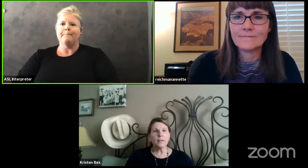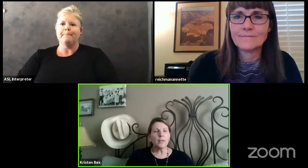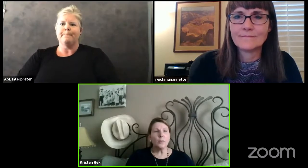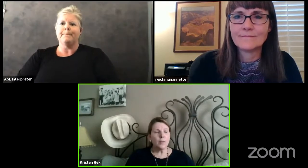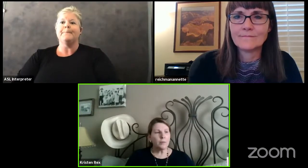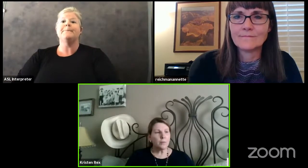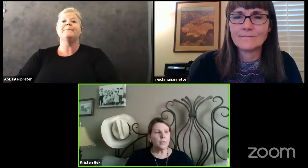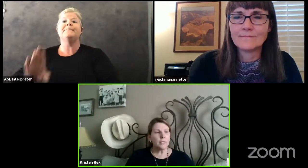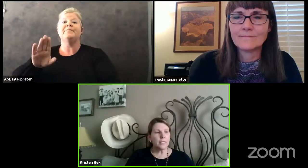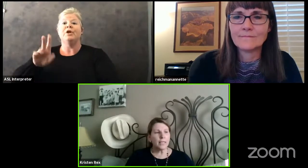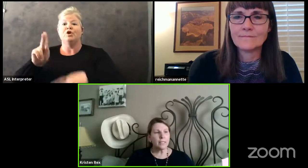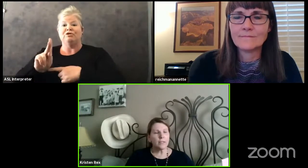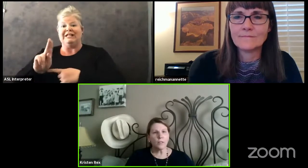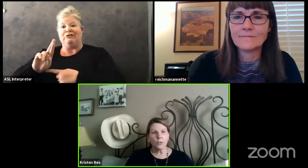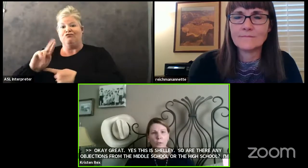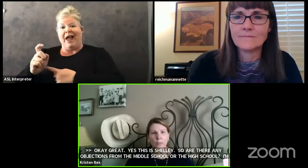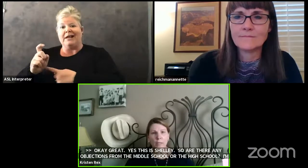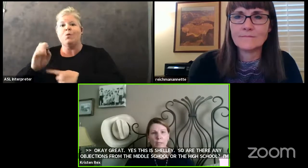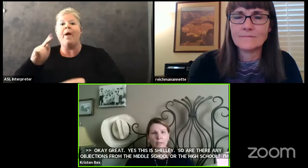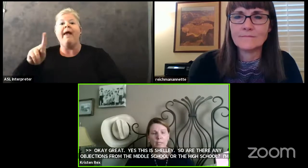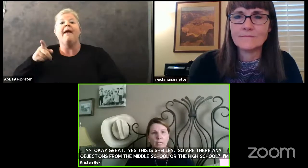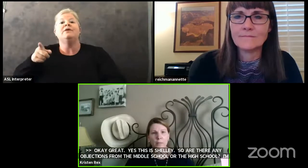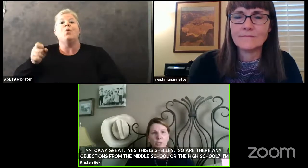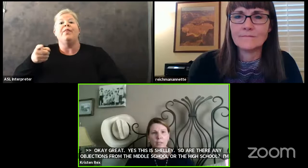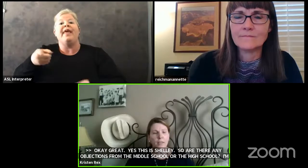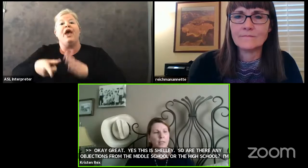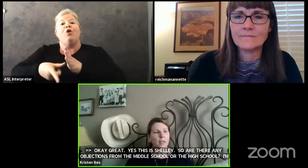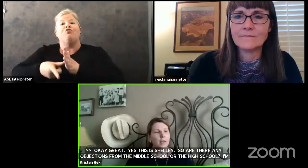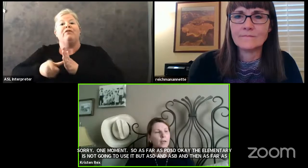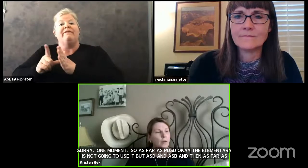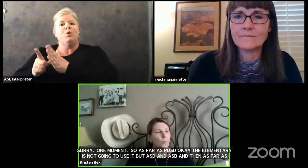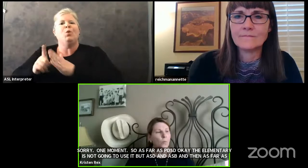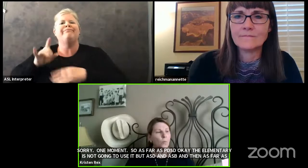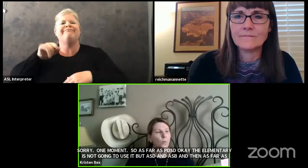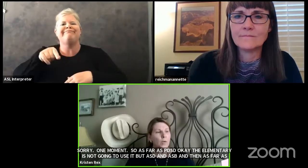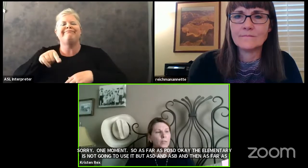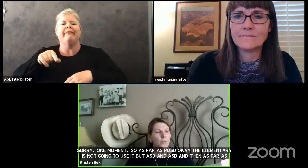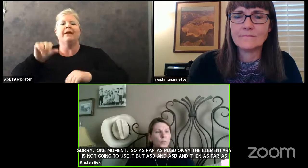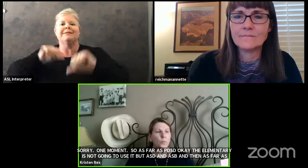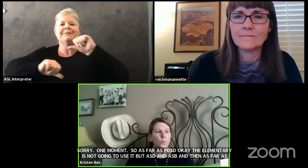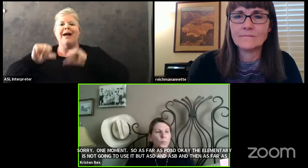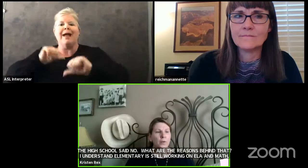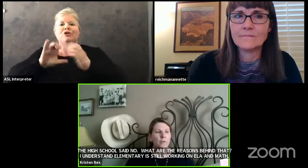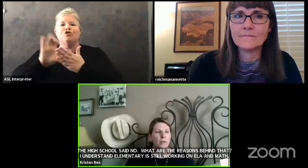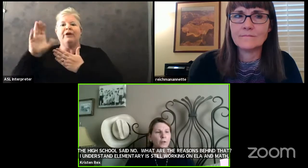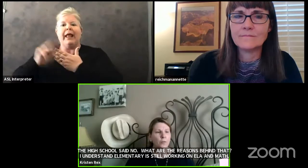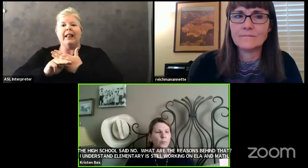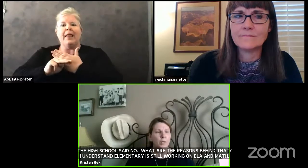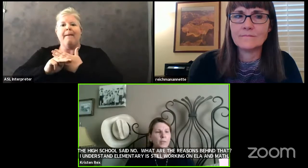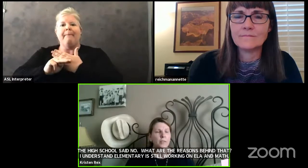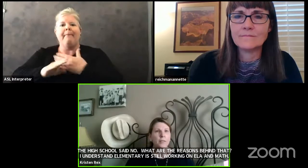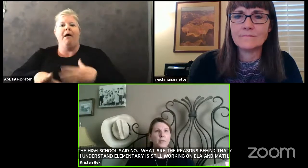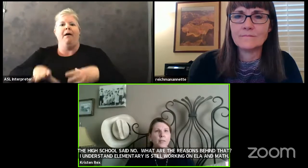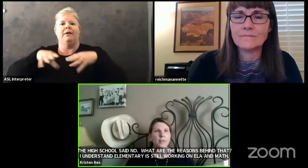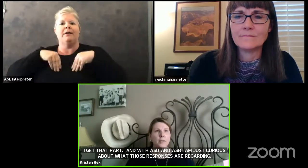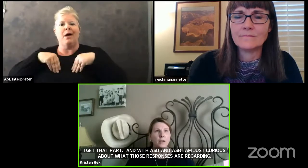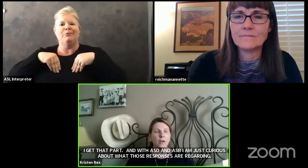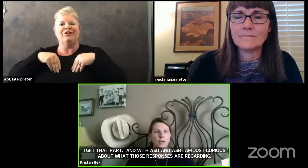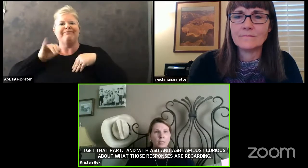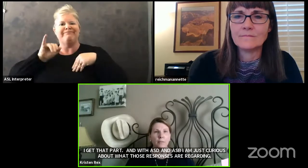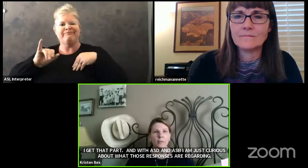as they went through the science curriculum adoption what we found was